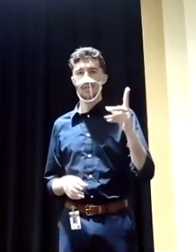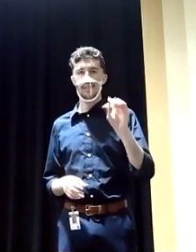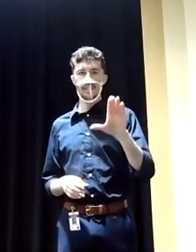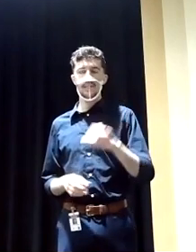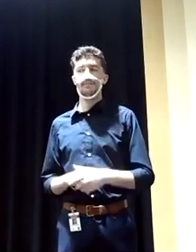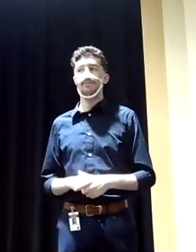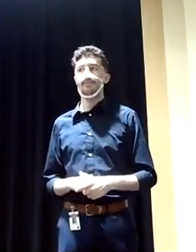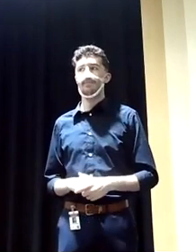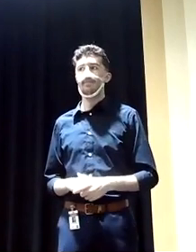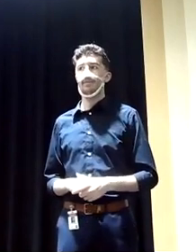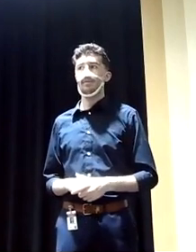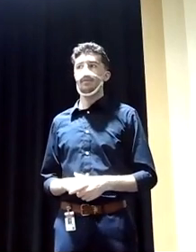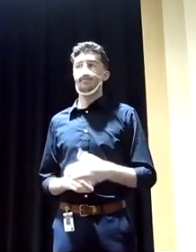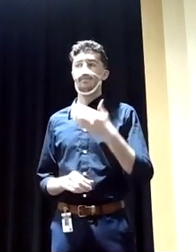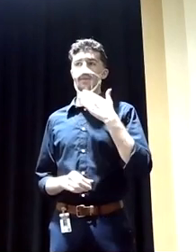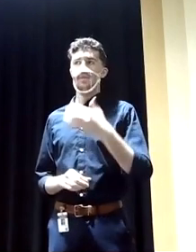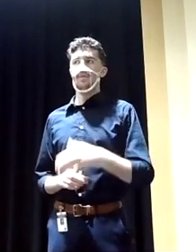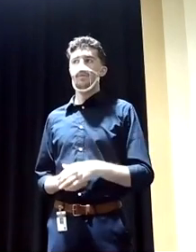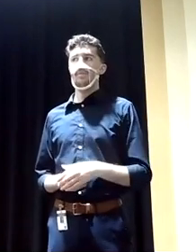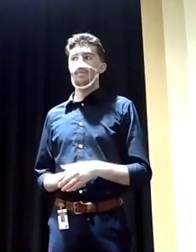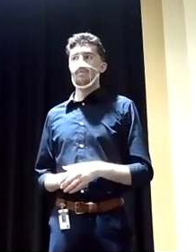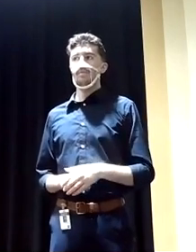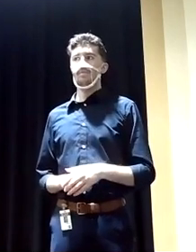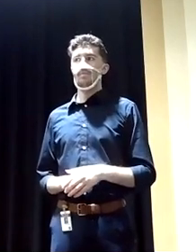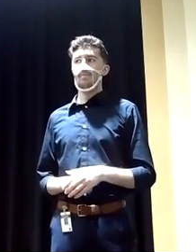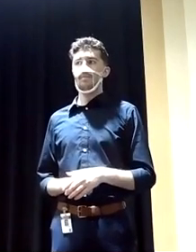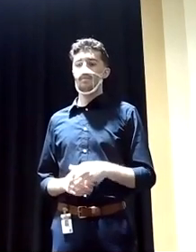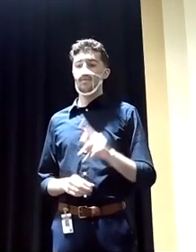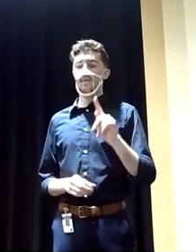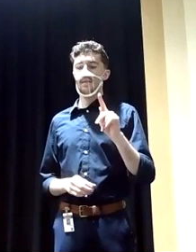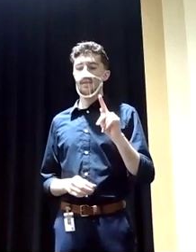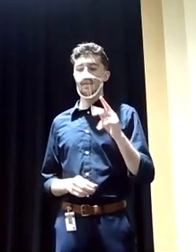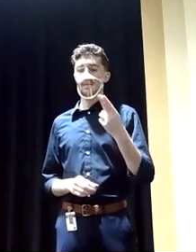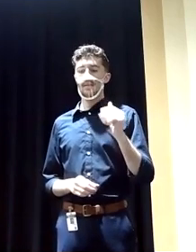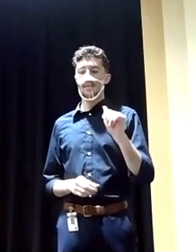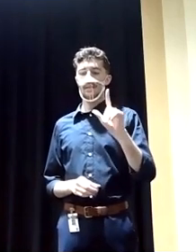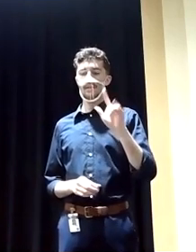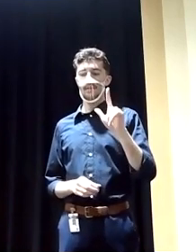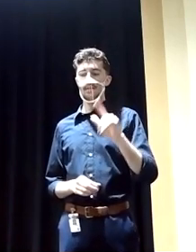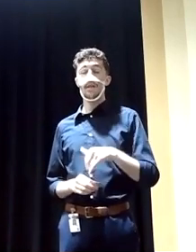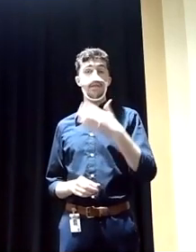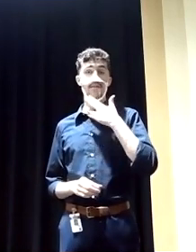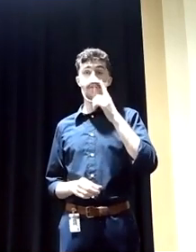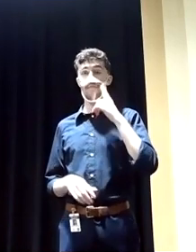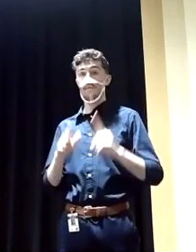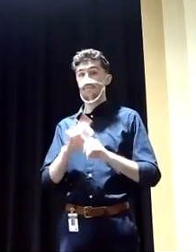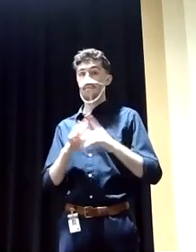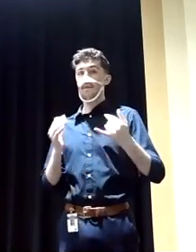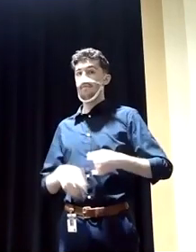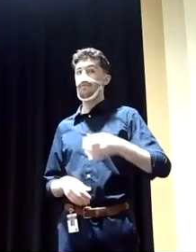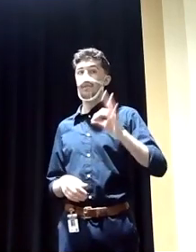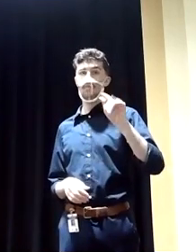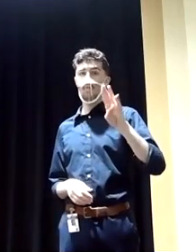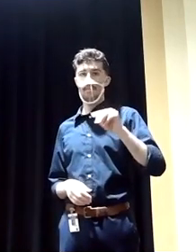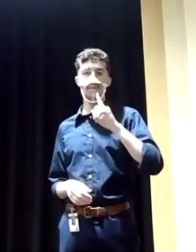your senator. Thank you. Councilor Khalil. Thank you again for having me at this wonderful forum. I'm deeply appreciative.